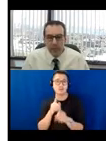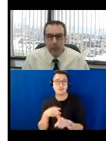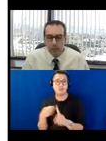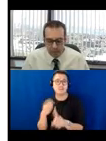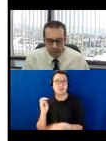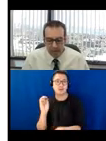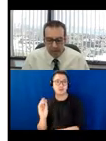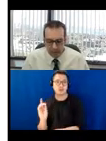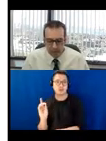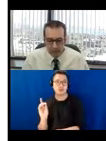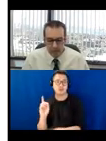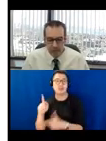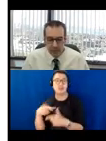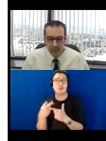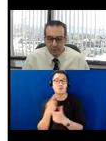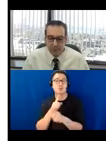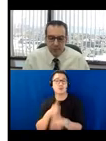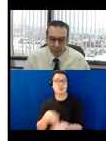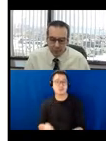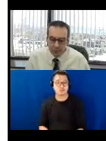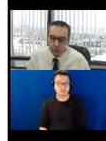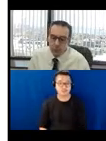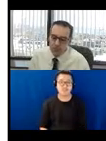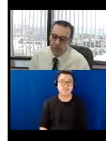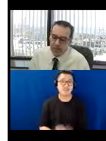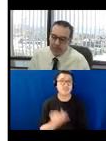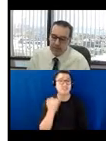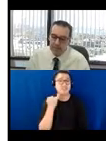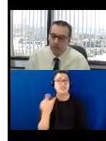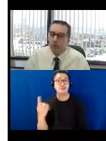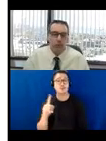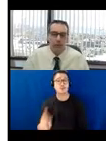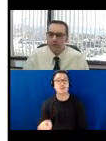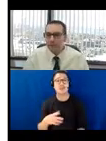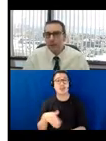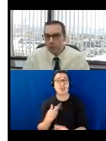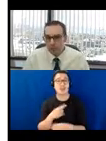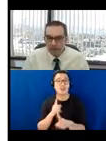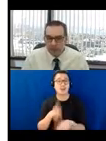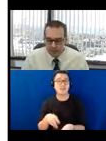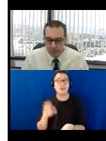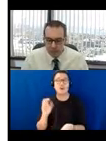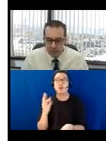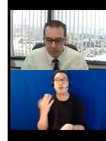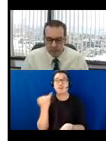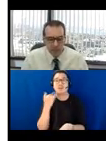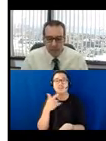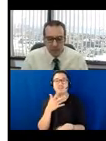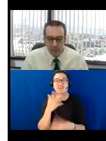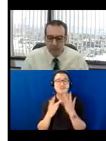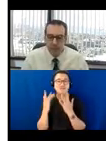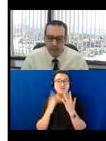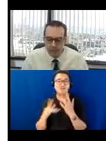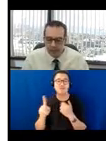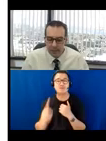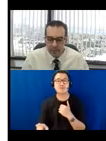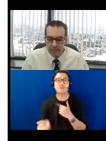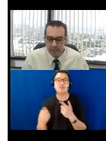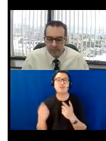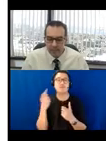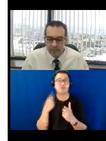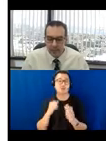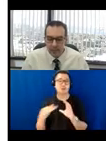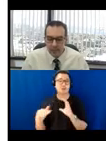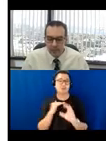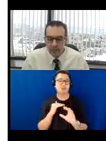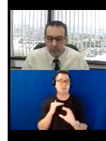and we will provide an answer. And if we're unable to get to a question asked, or if we don't have sufficient questions, by all means you can email us,